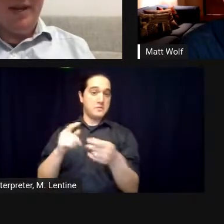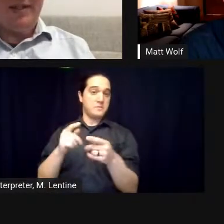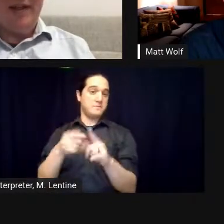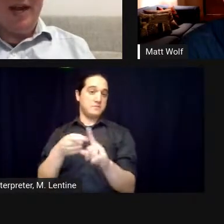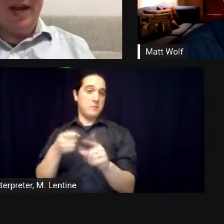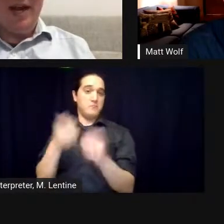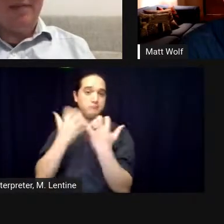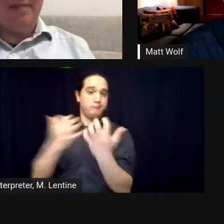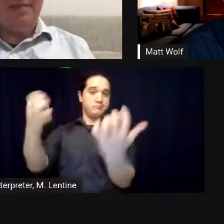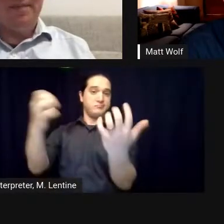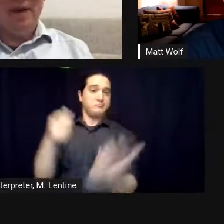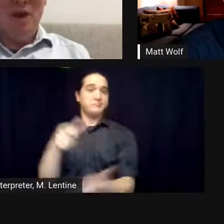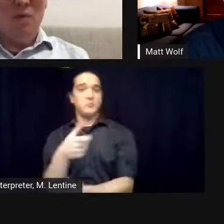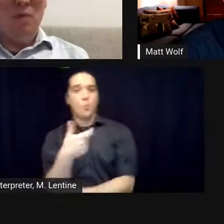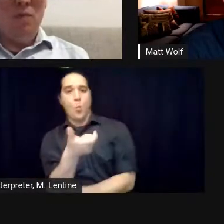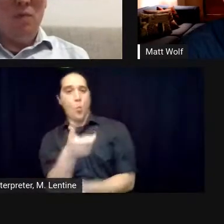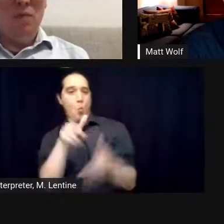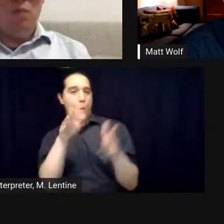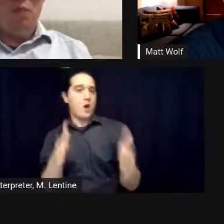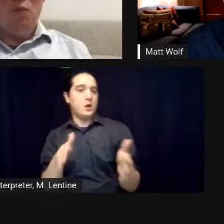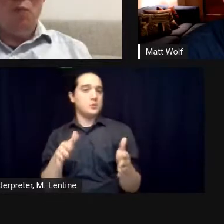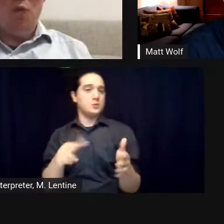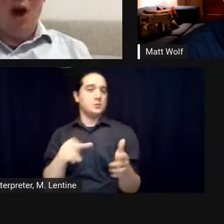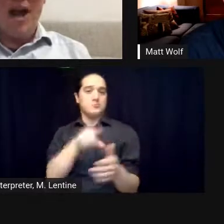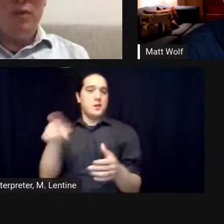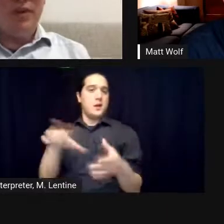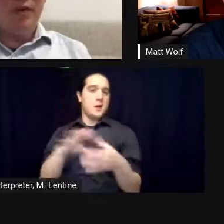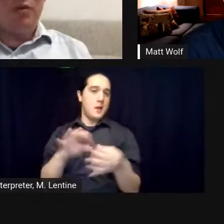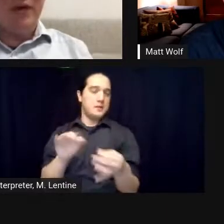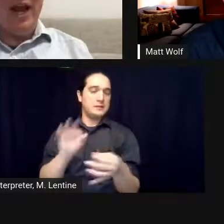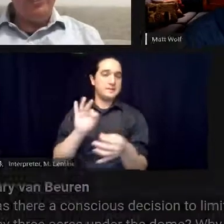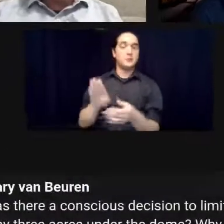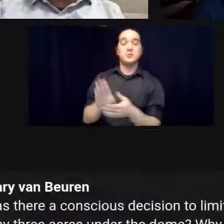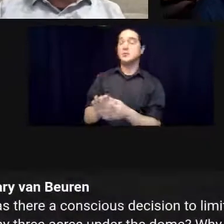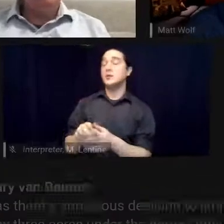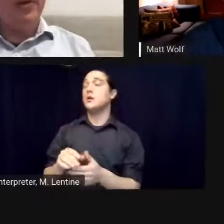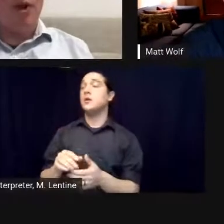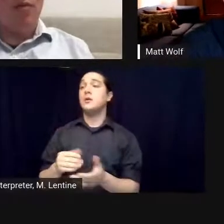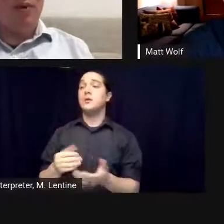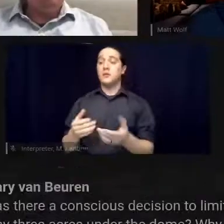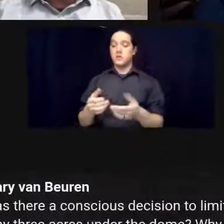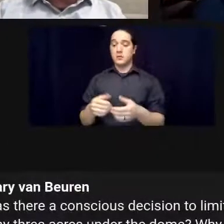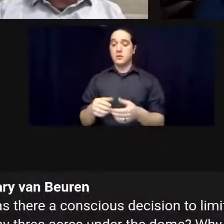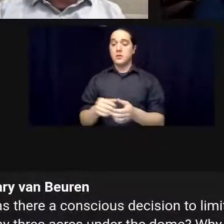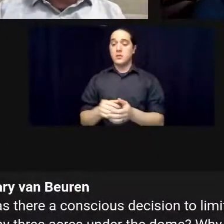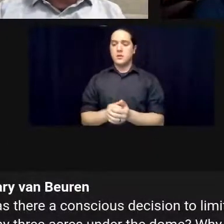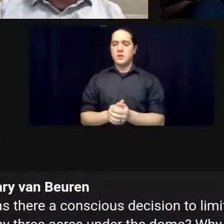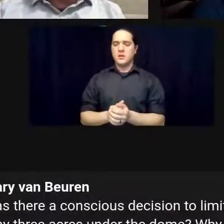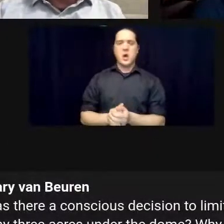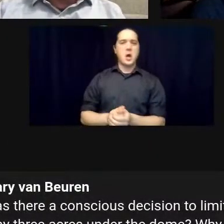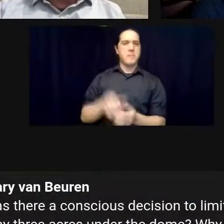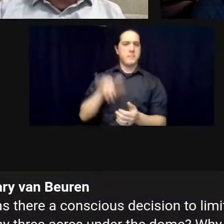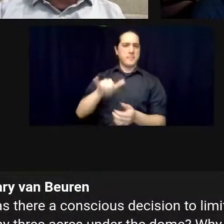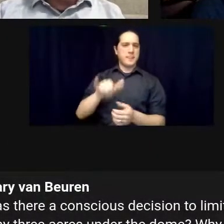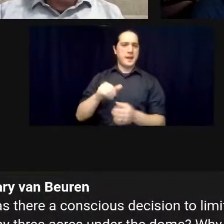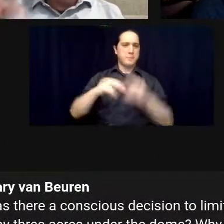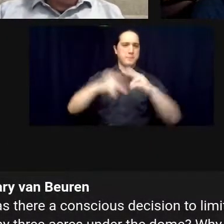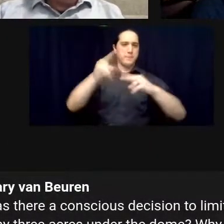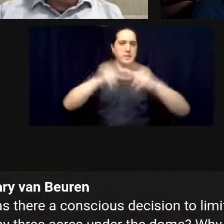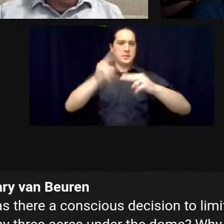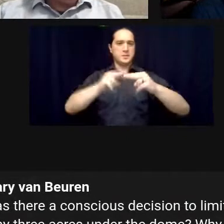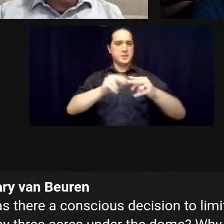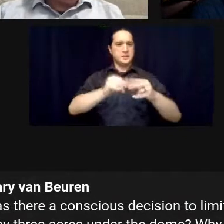of them is uh uh why were there three acres under the dome what was what was the uh the